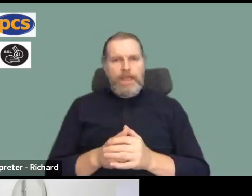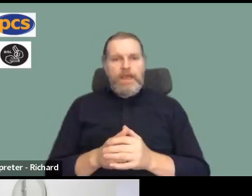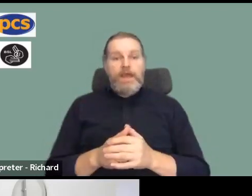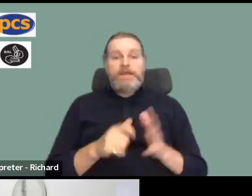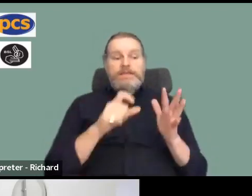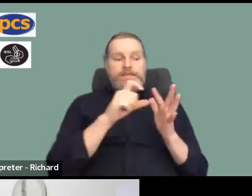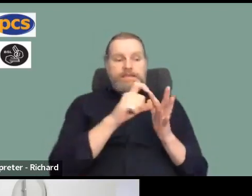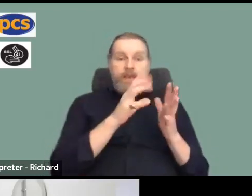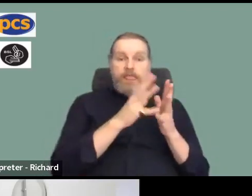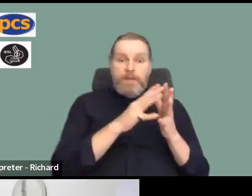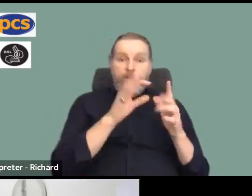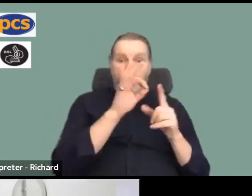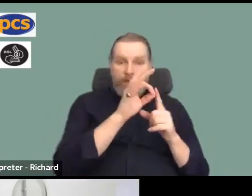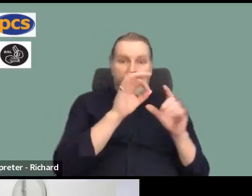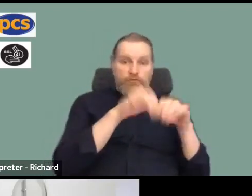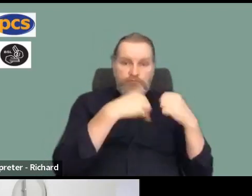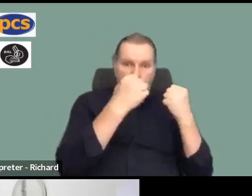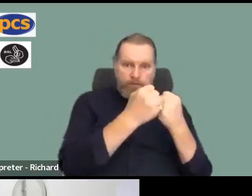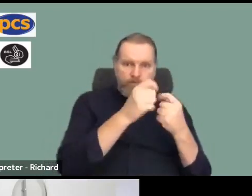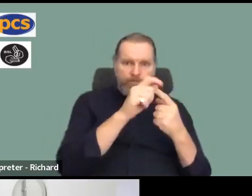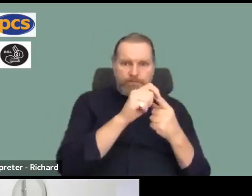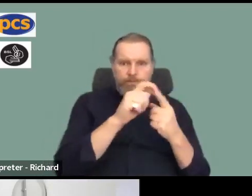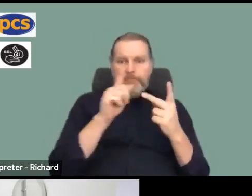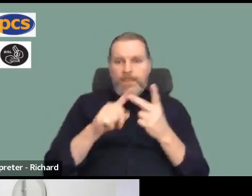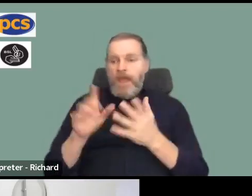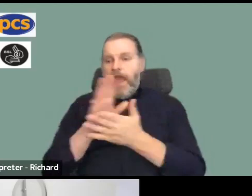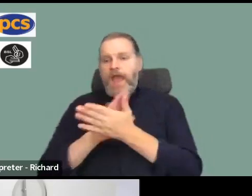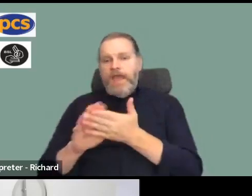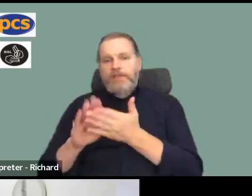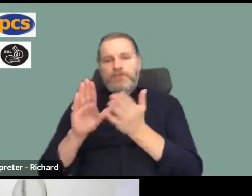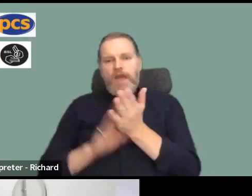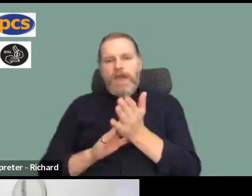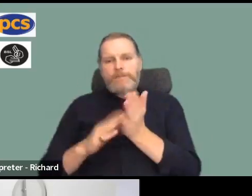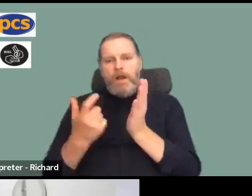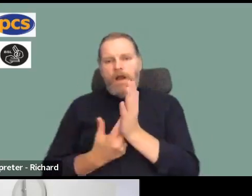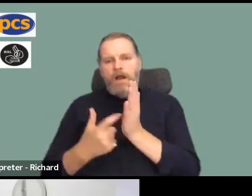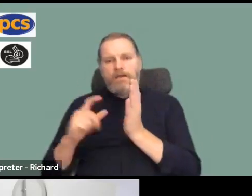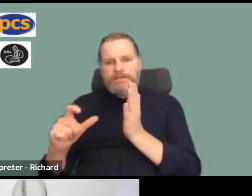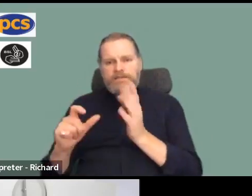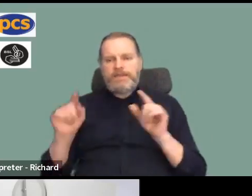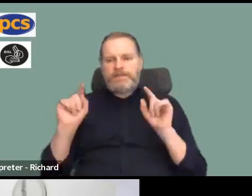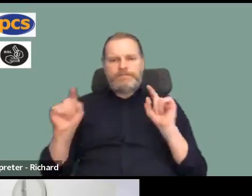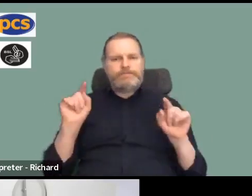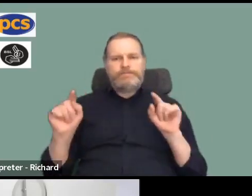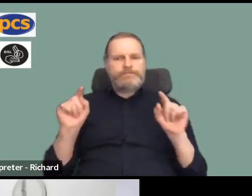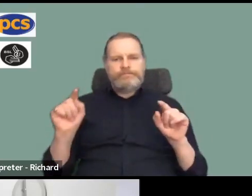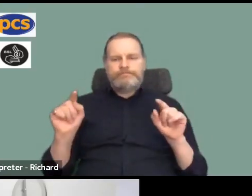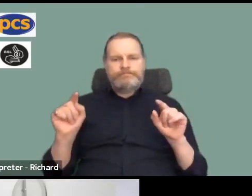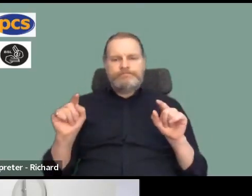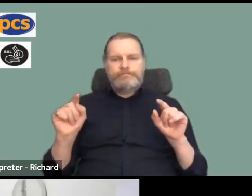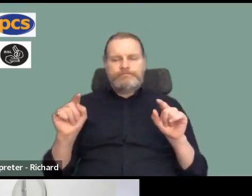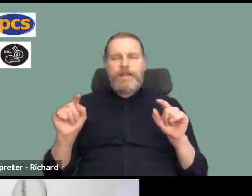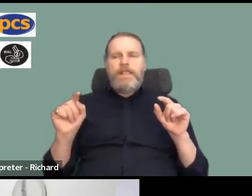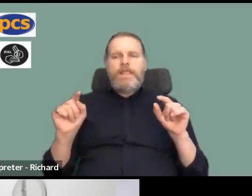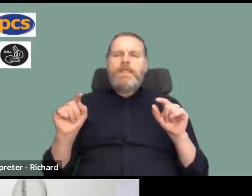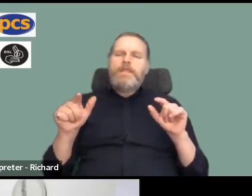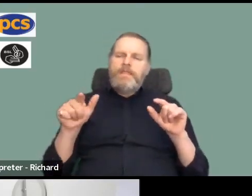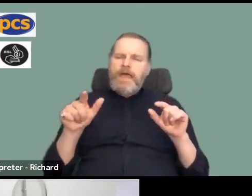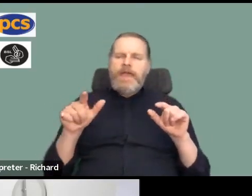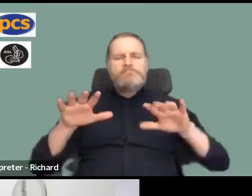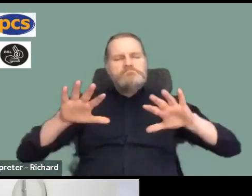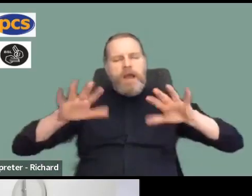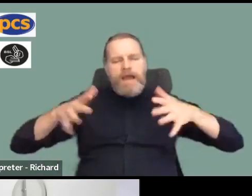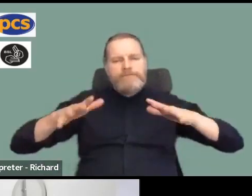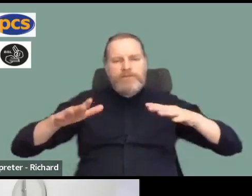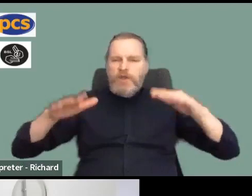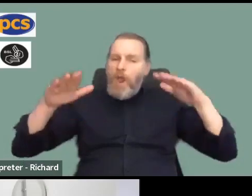the DWP and HMRC, where in the indicative vote we didn't get to the 50%, we got around about the national average.